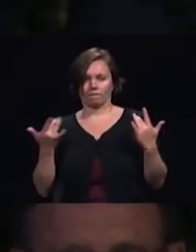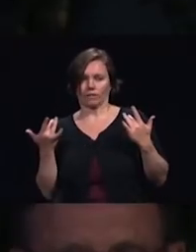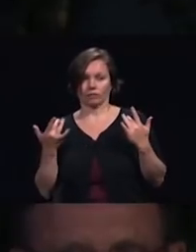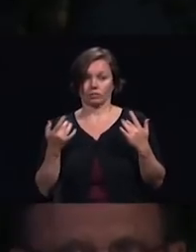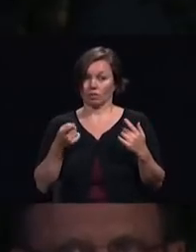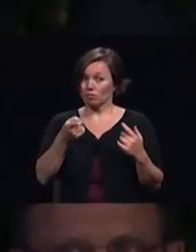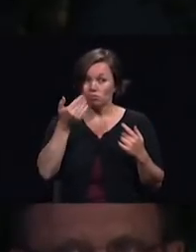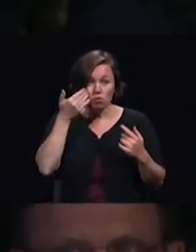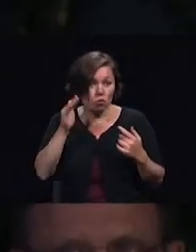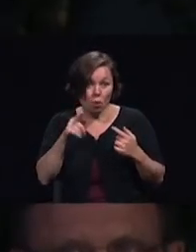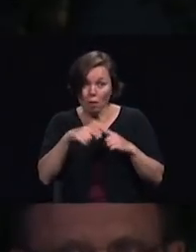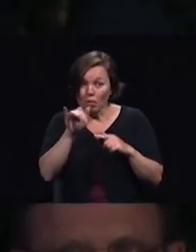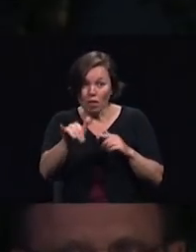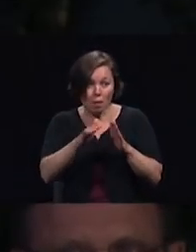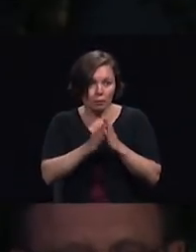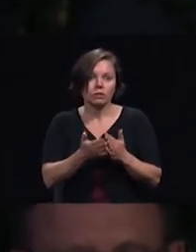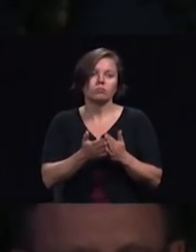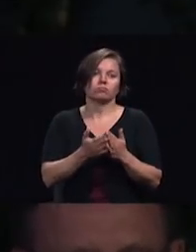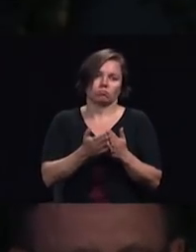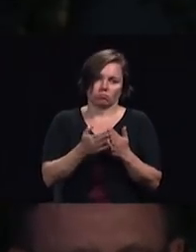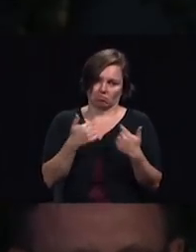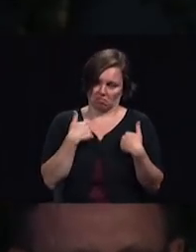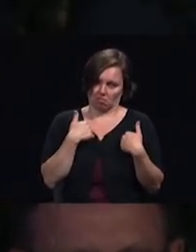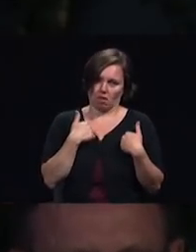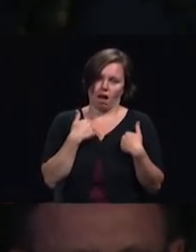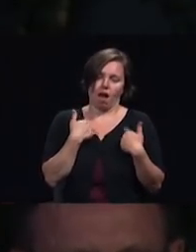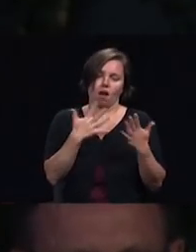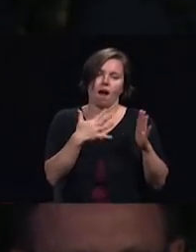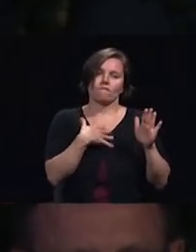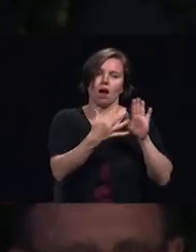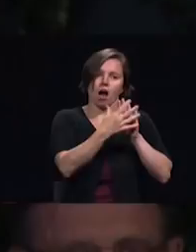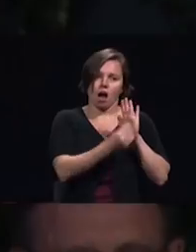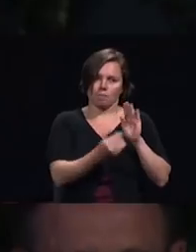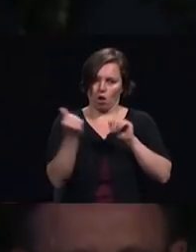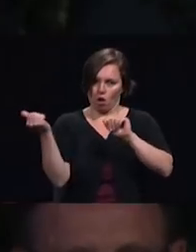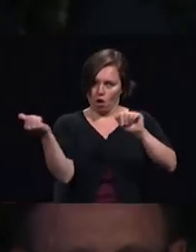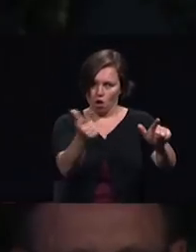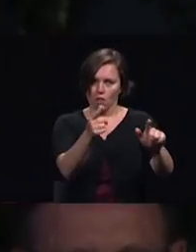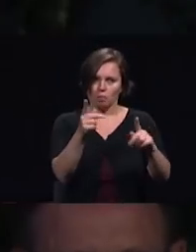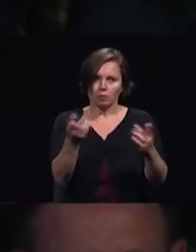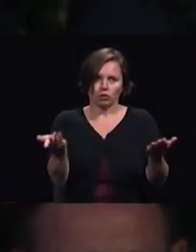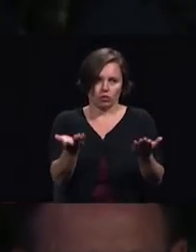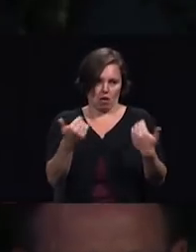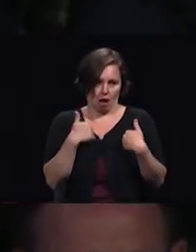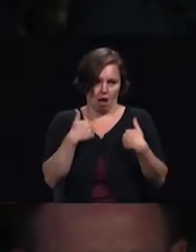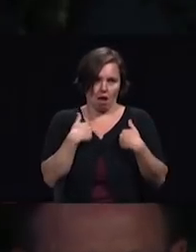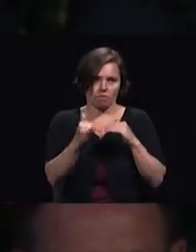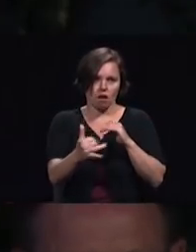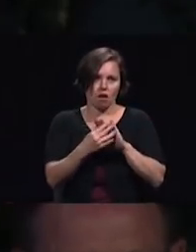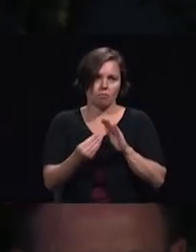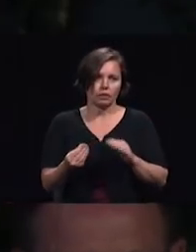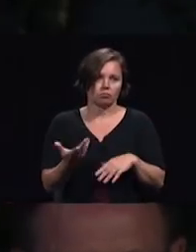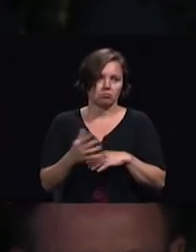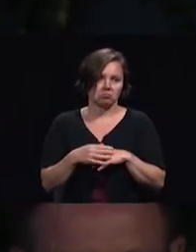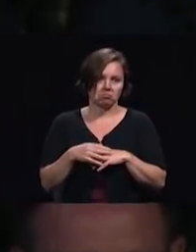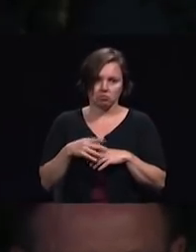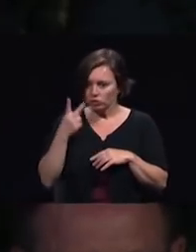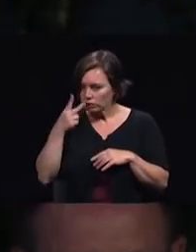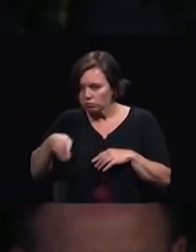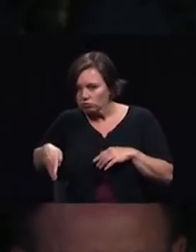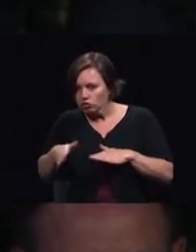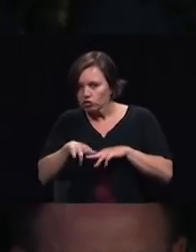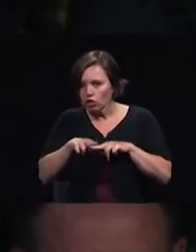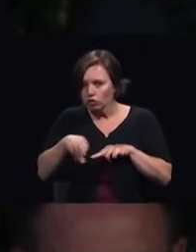yet we have a copy of this wonderful book for every one of you reach down beside your seat and you will